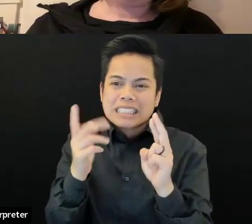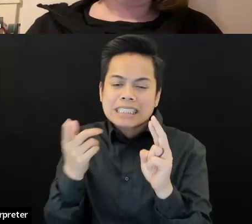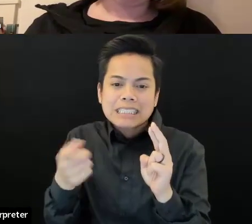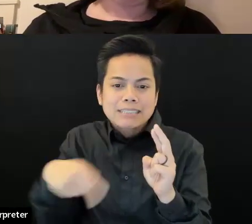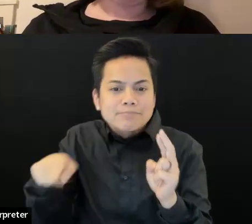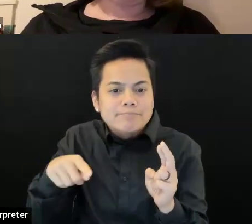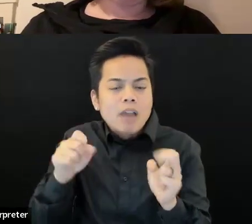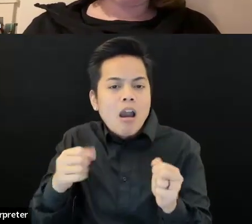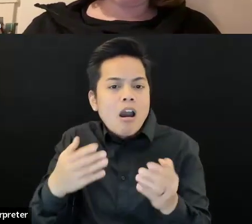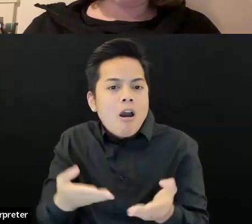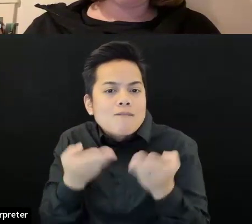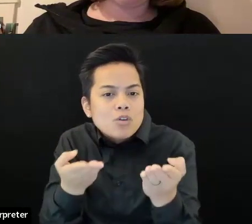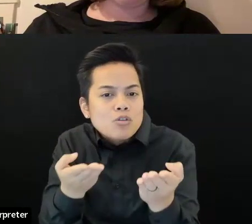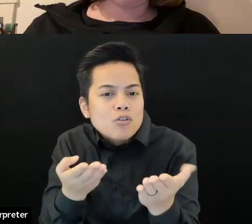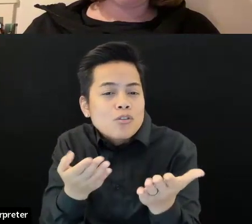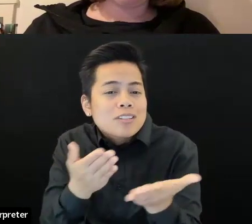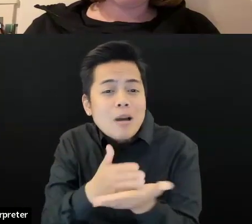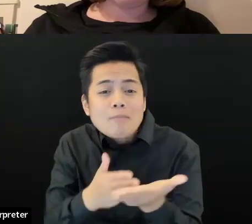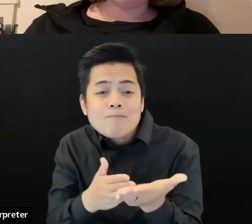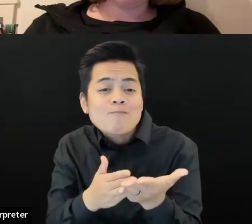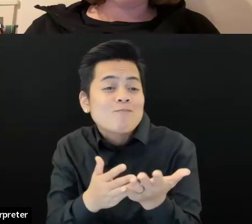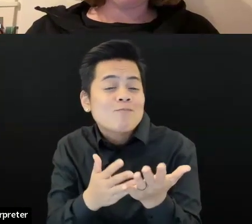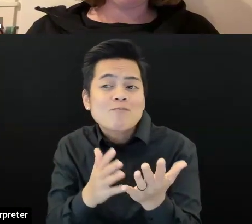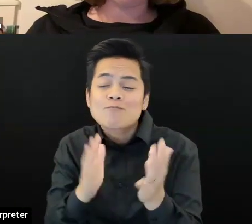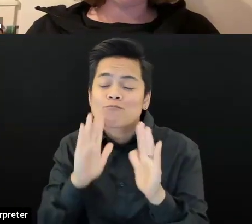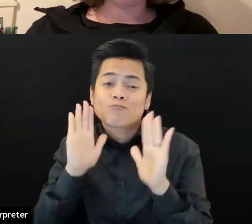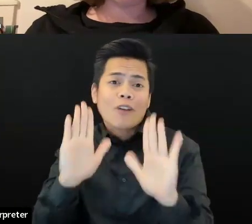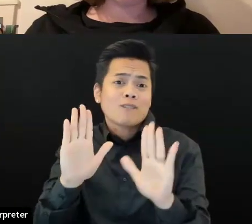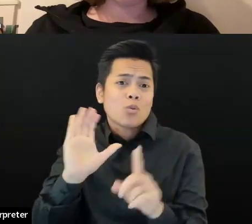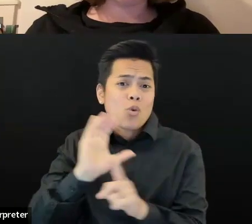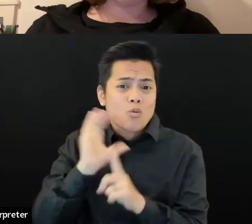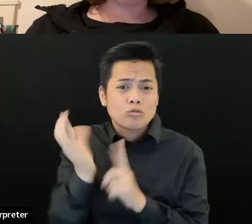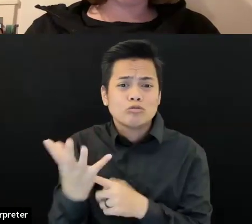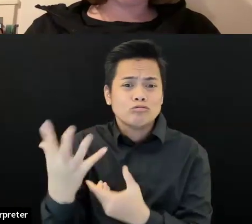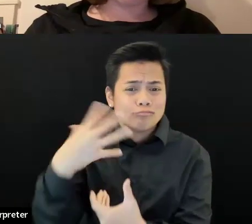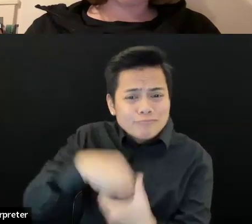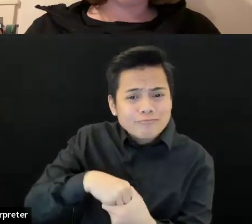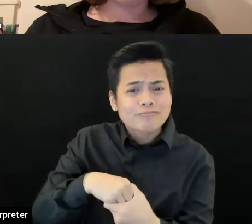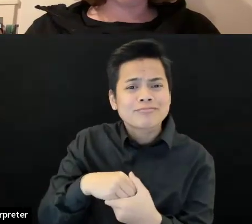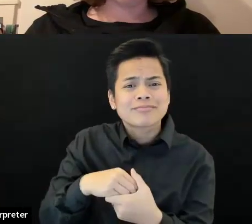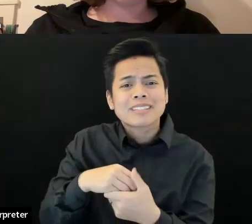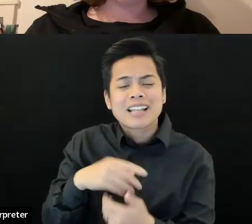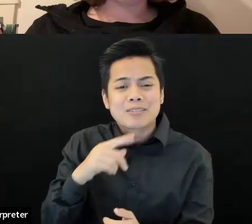cultural programming that we've heard from folks so far and, um, will continue to do so.